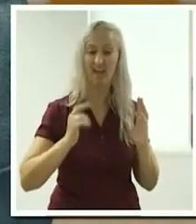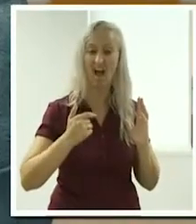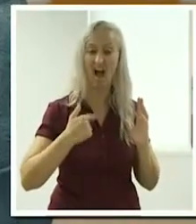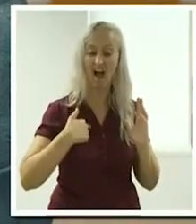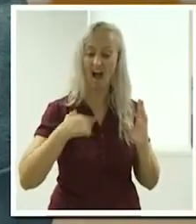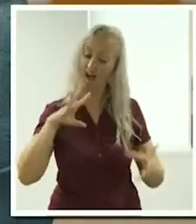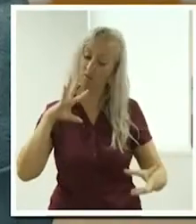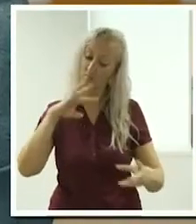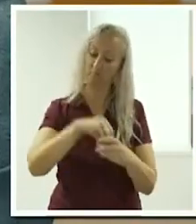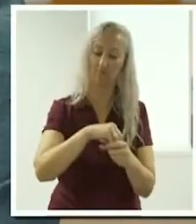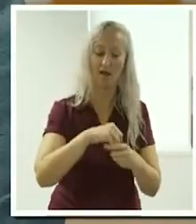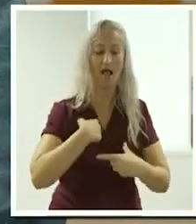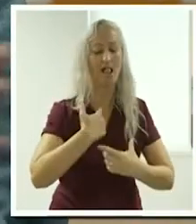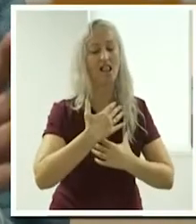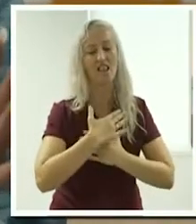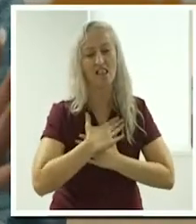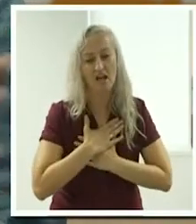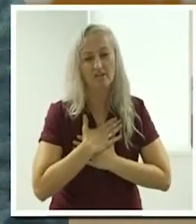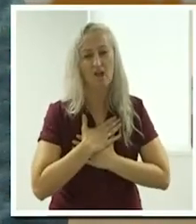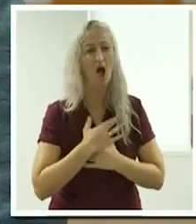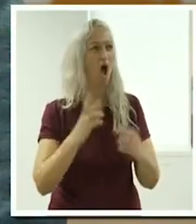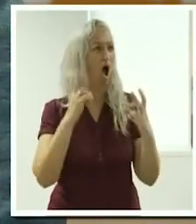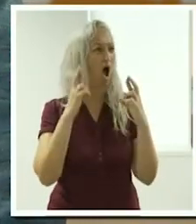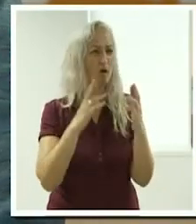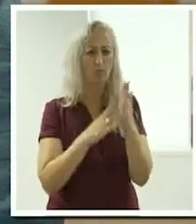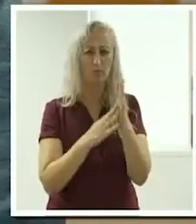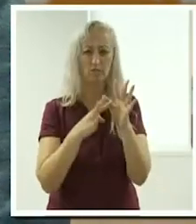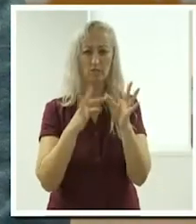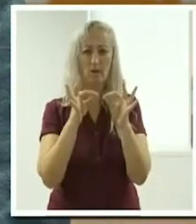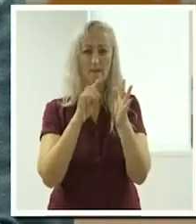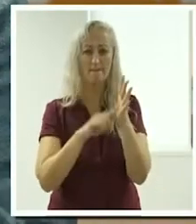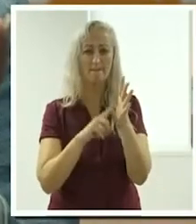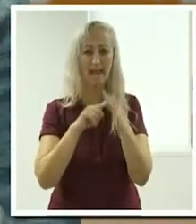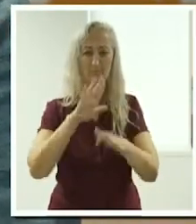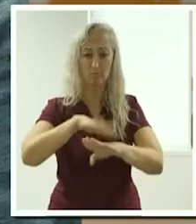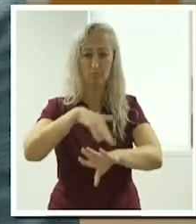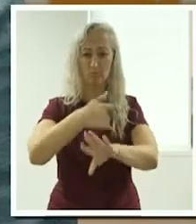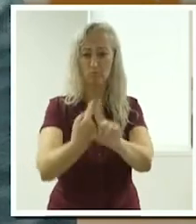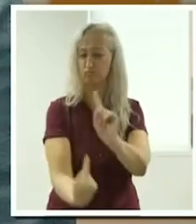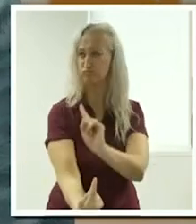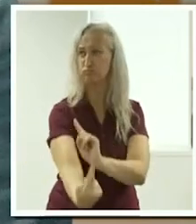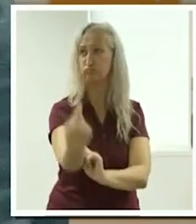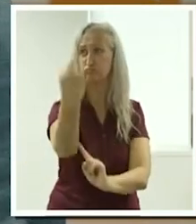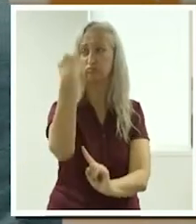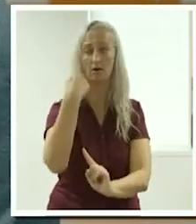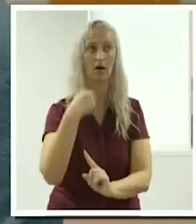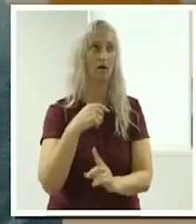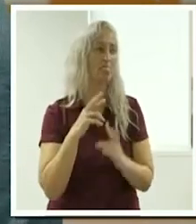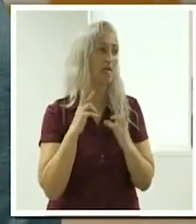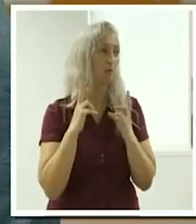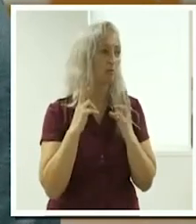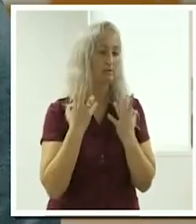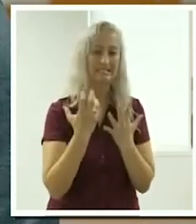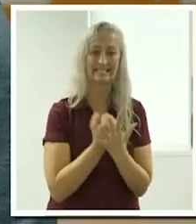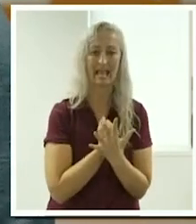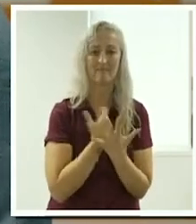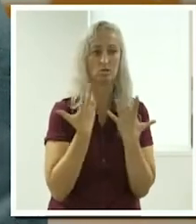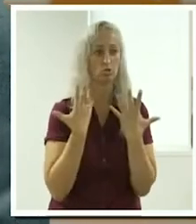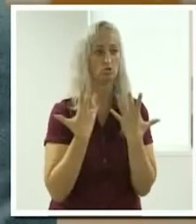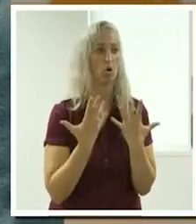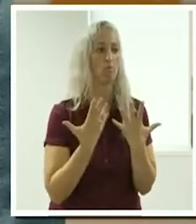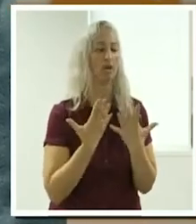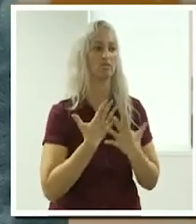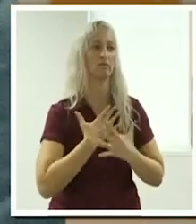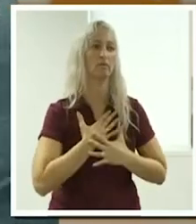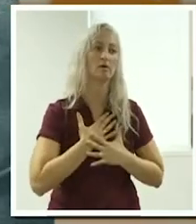love it um i wish mabel was around sooner i would have saved me the heartache of going through traditional aged care and